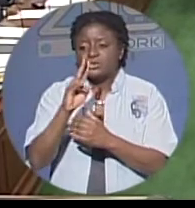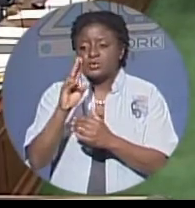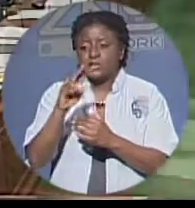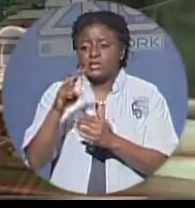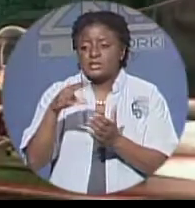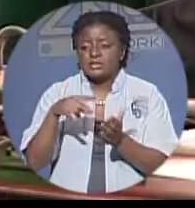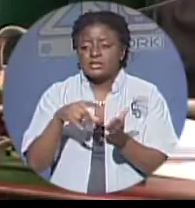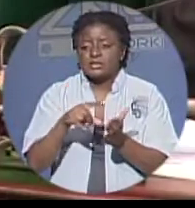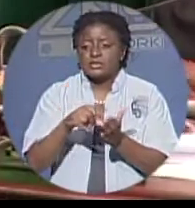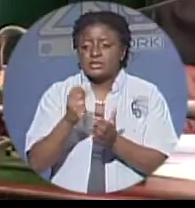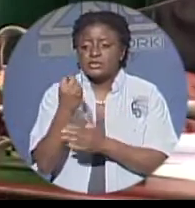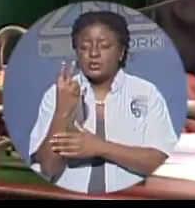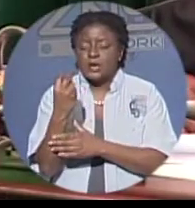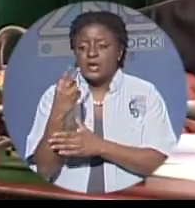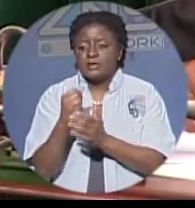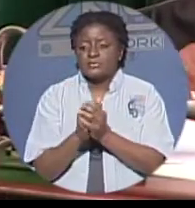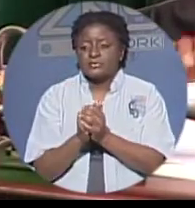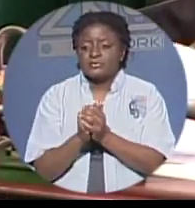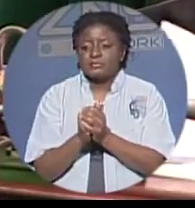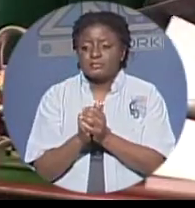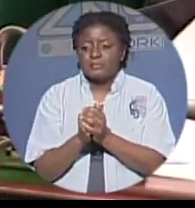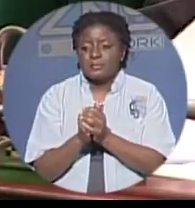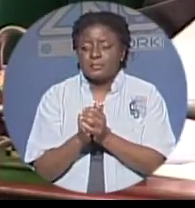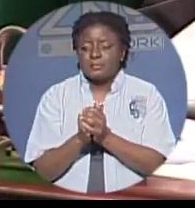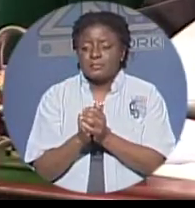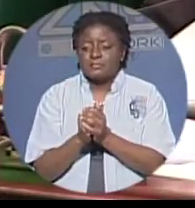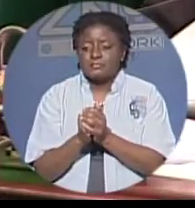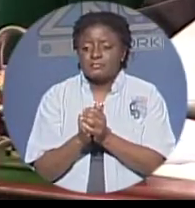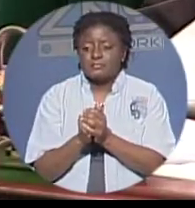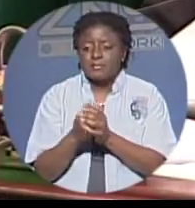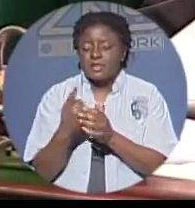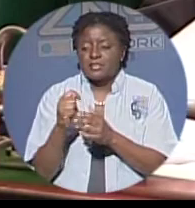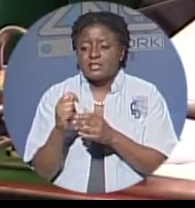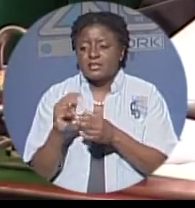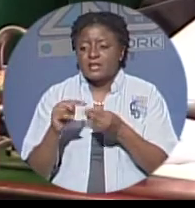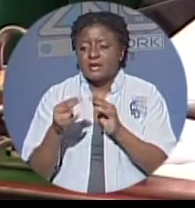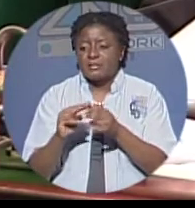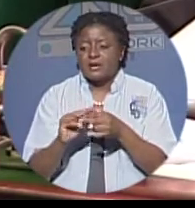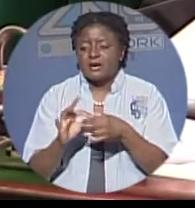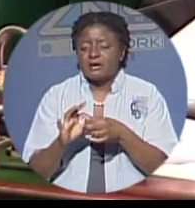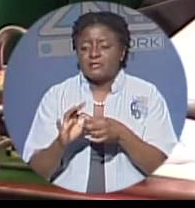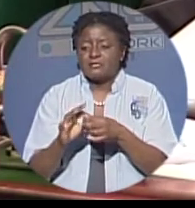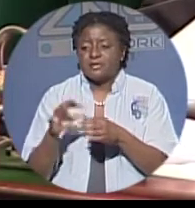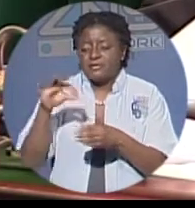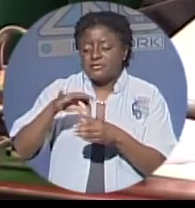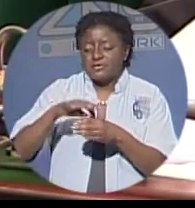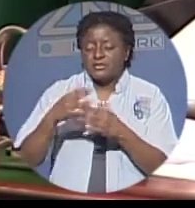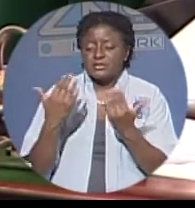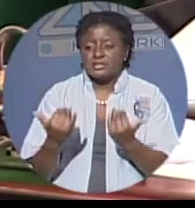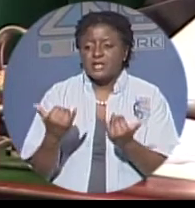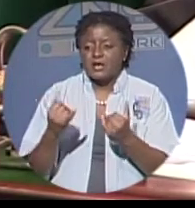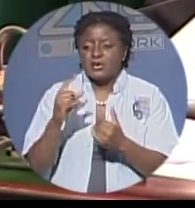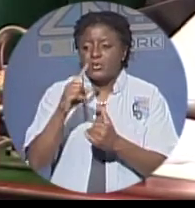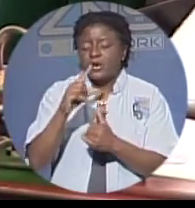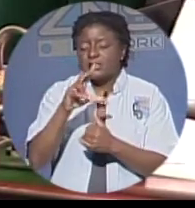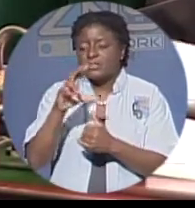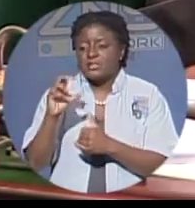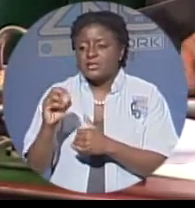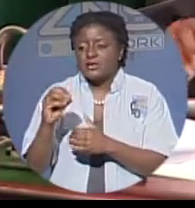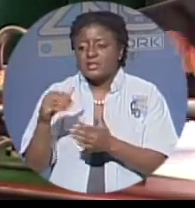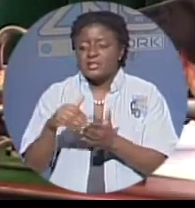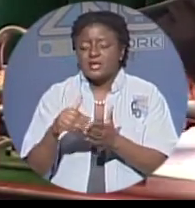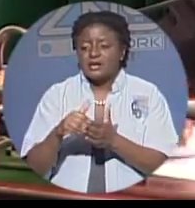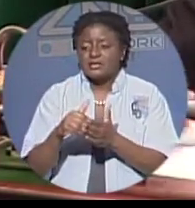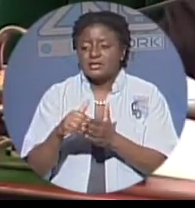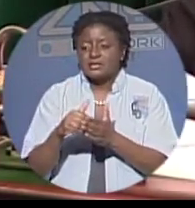of registered voters was pegged at approximately 134 000 he added that here in the capital registered voters range from a low of